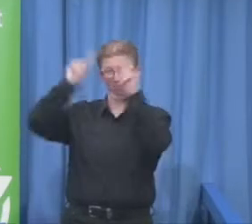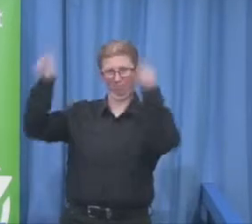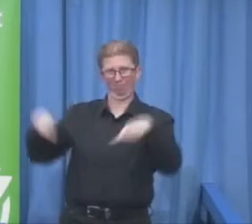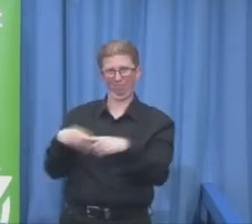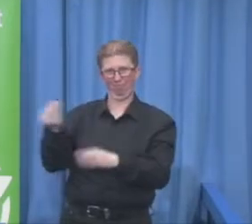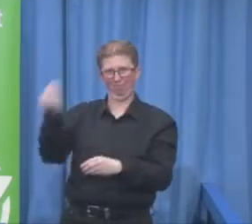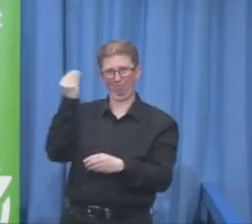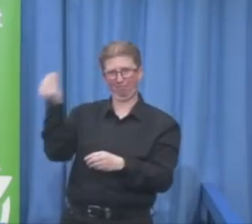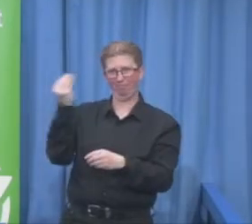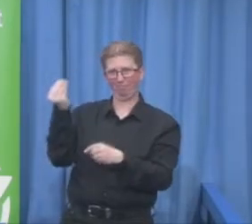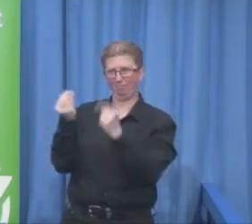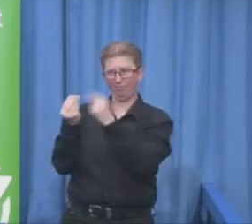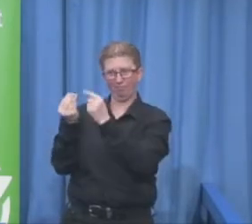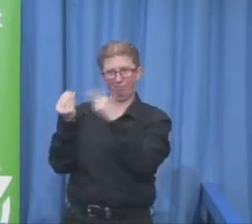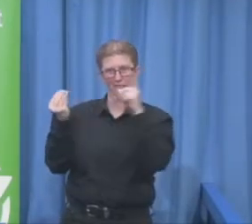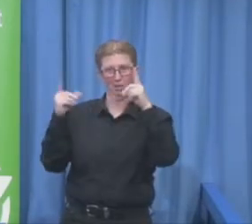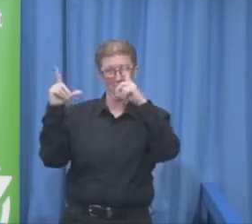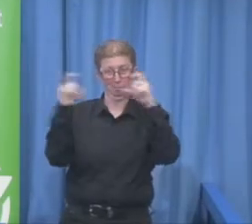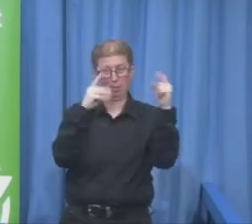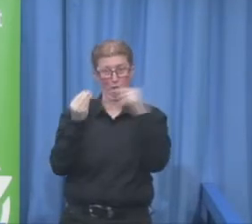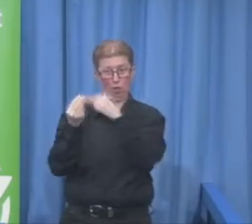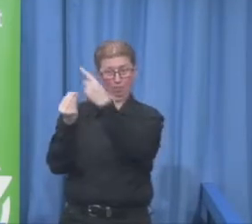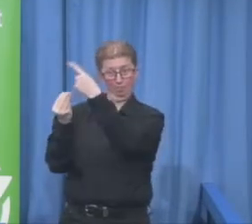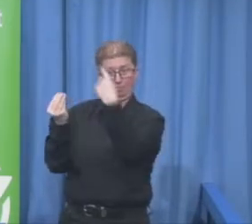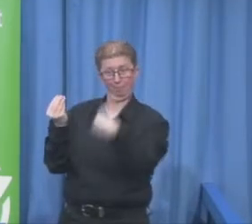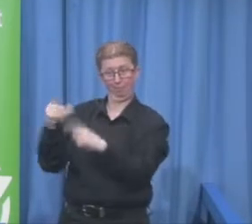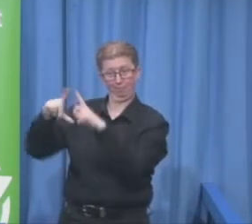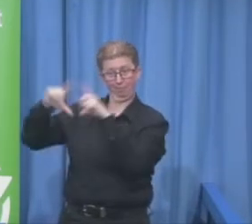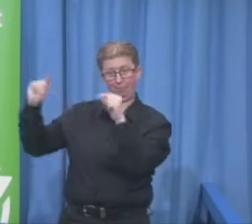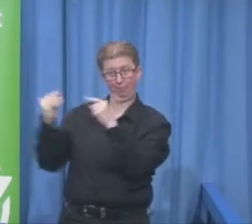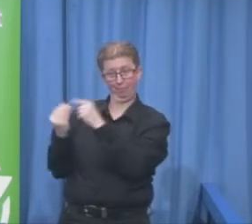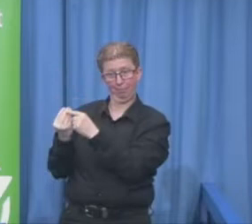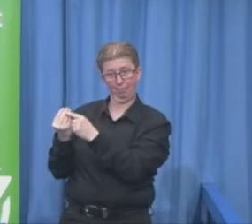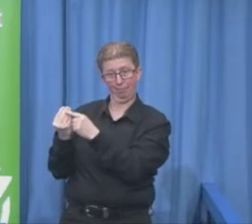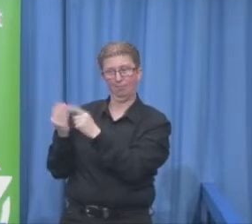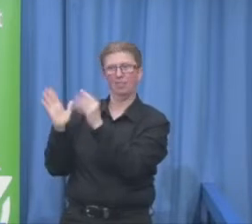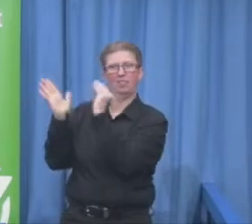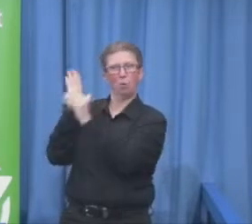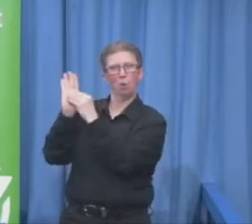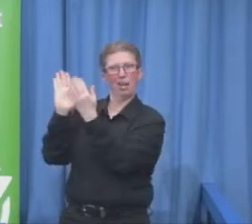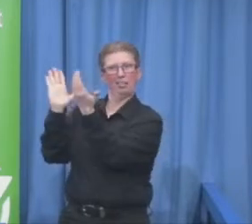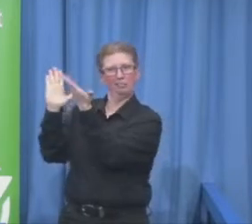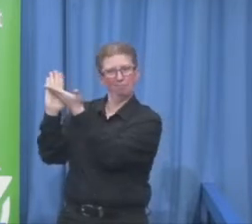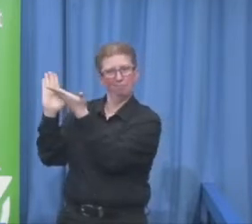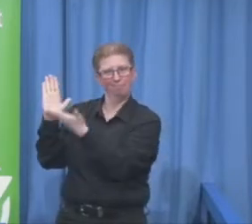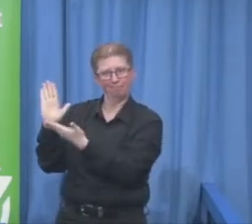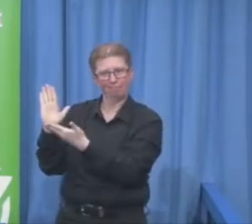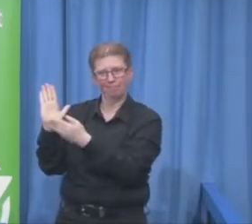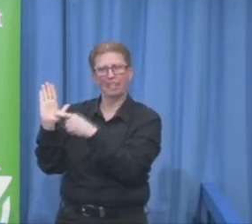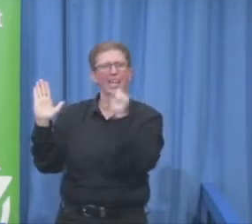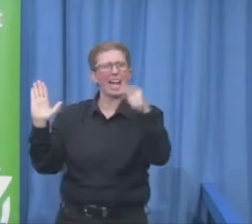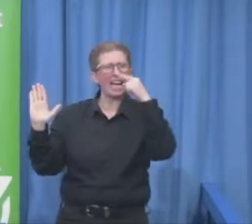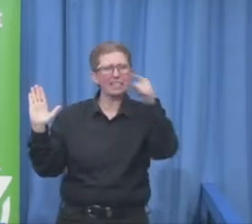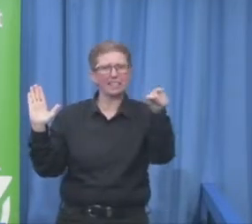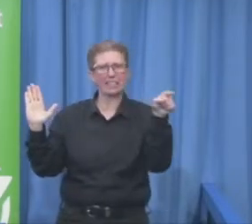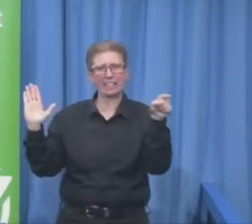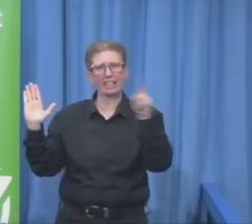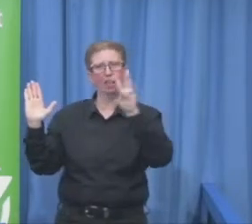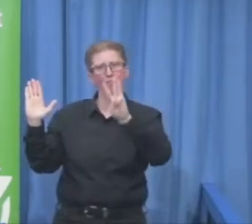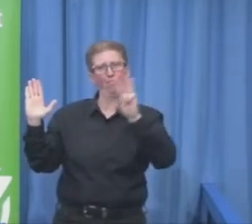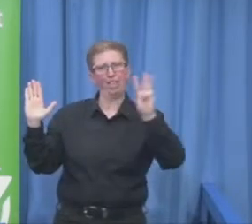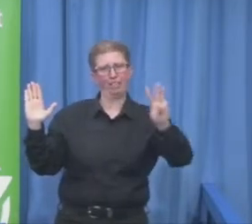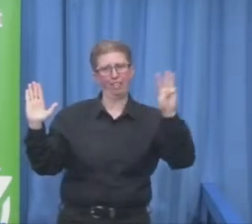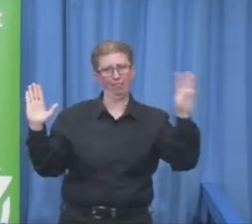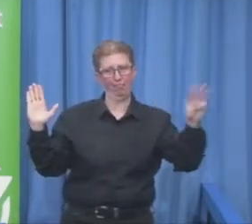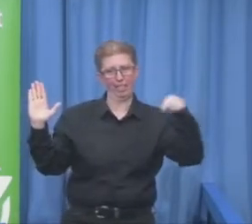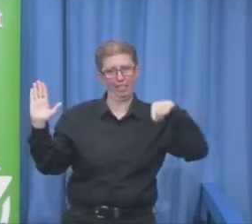that with you. It's also available online. You can also reach out to me if it's not convenient today, this morning. I'm certainly here